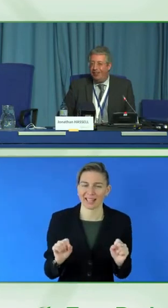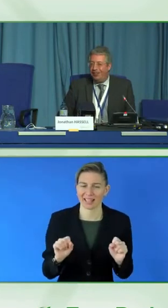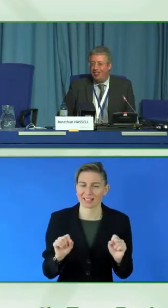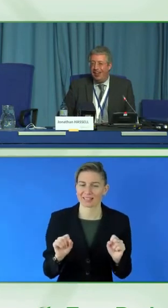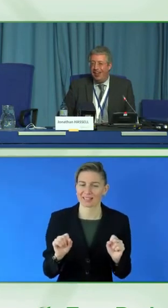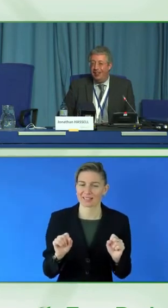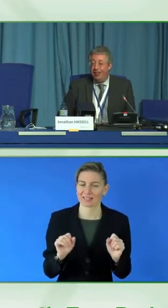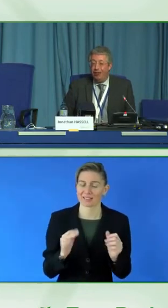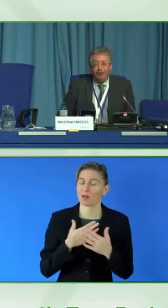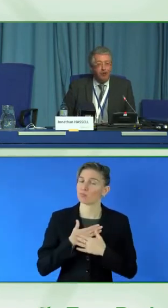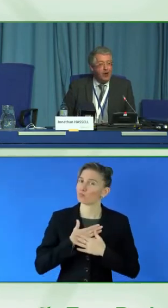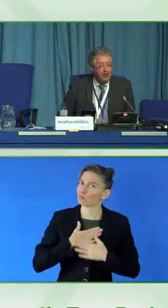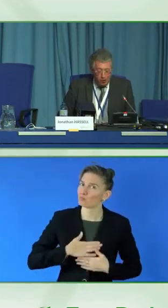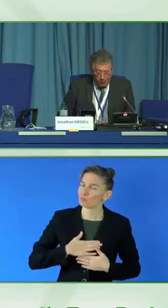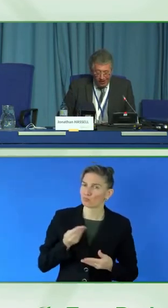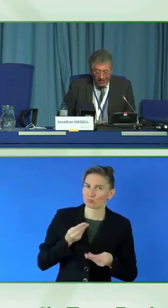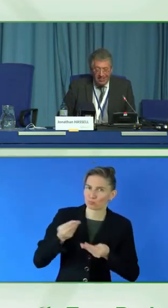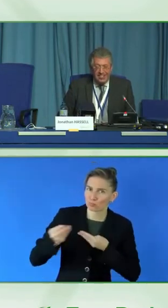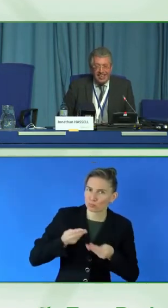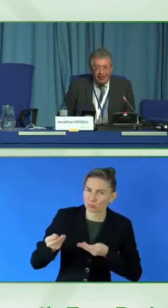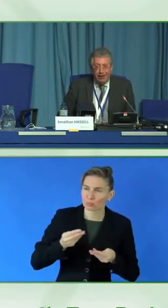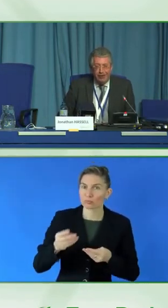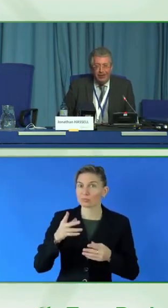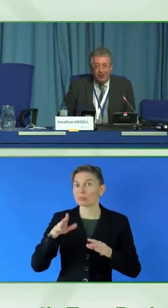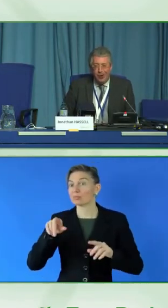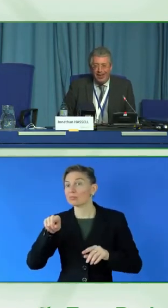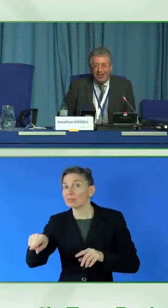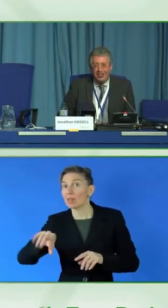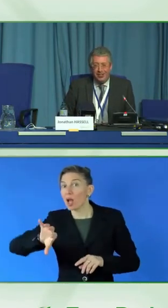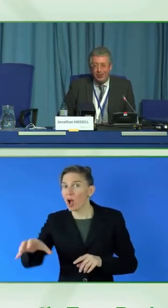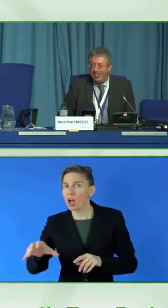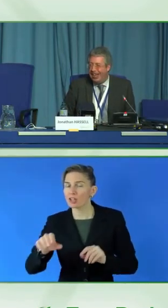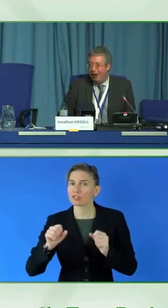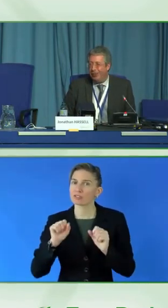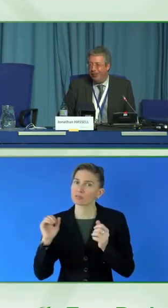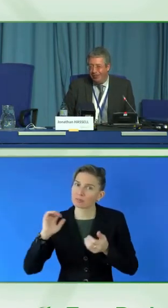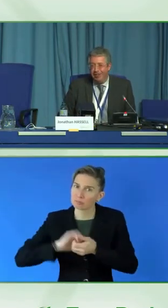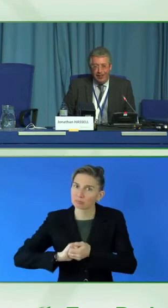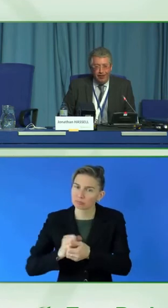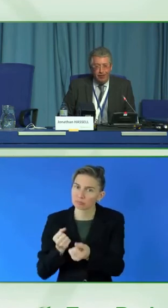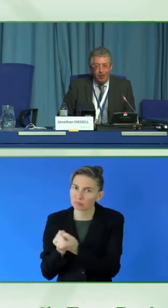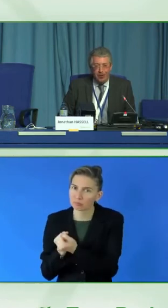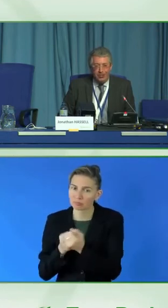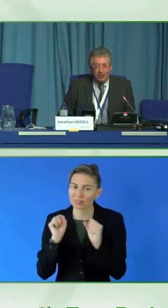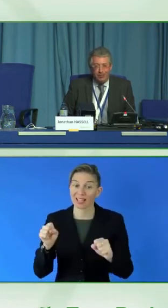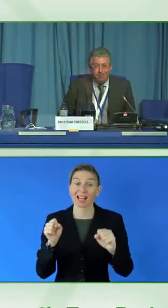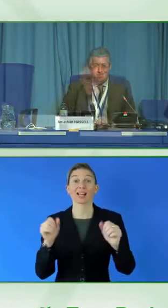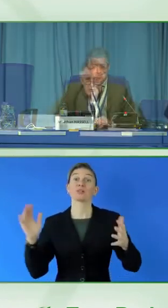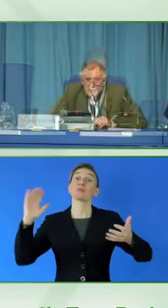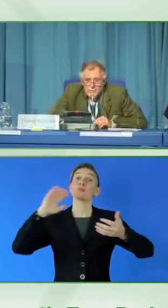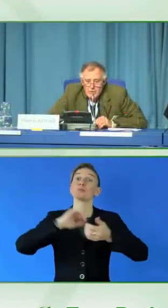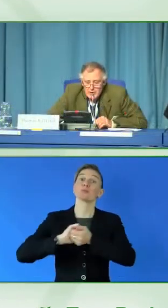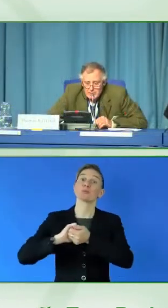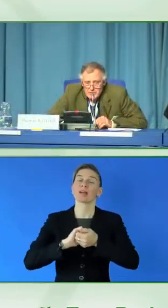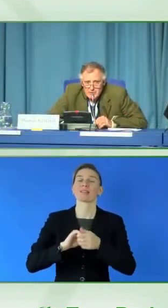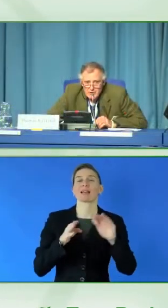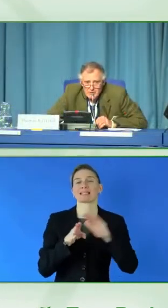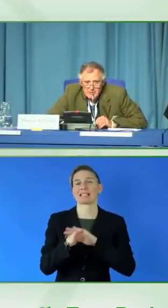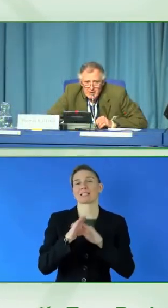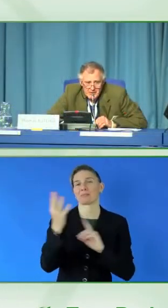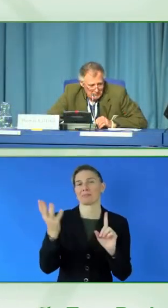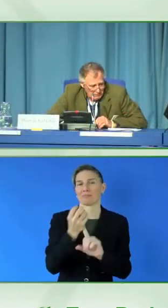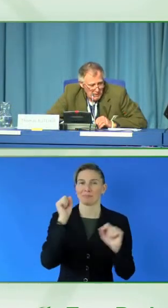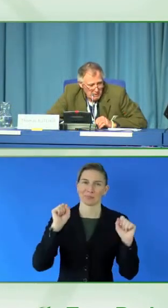we could land this in the country where you are. Together, we can make accessibility happen. Thank you very much. Great.